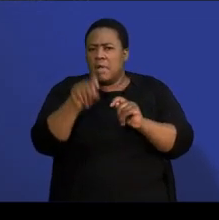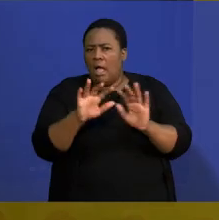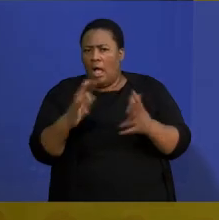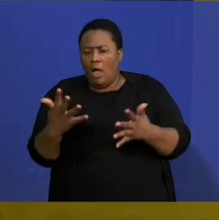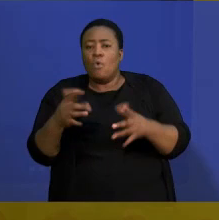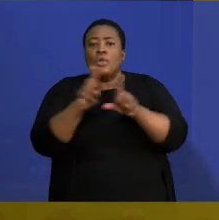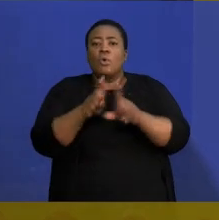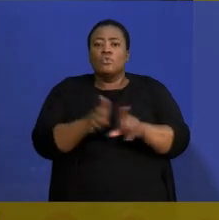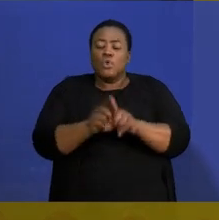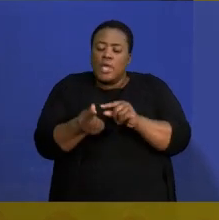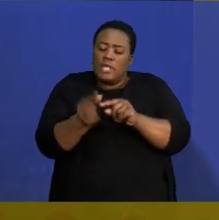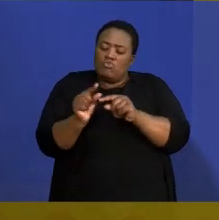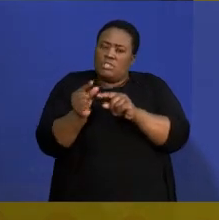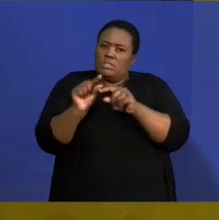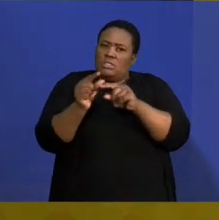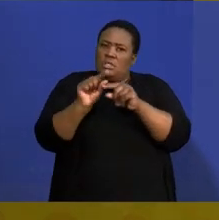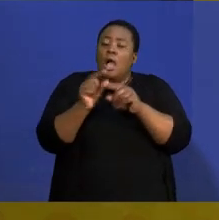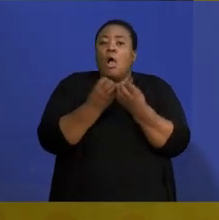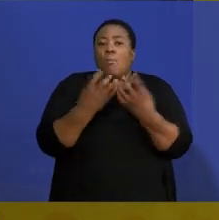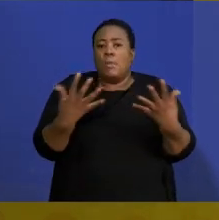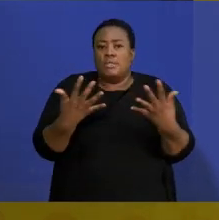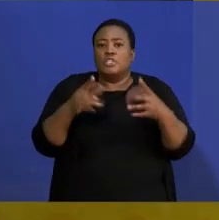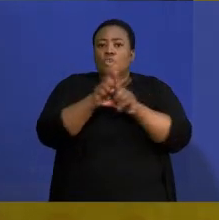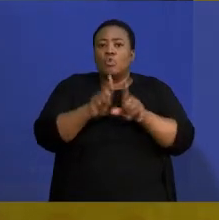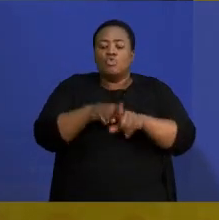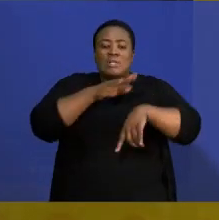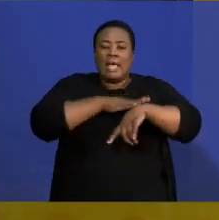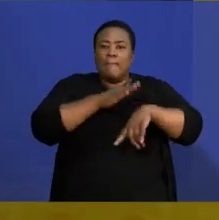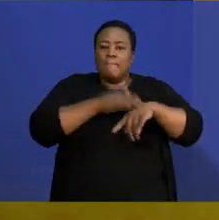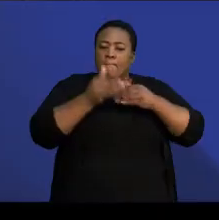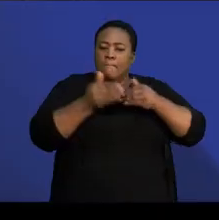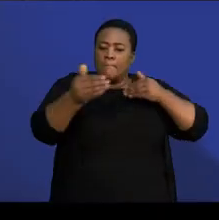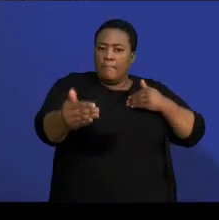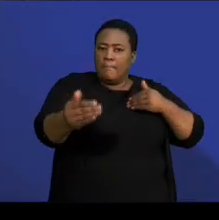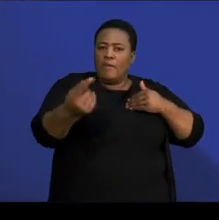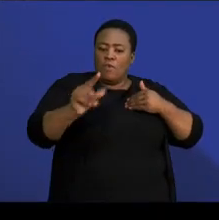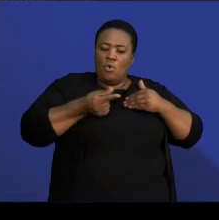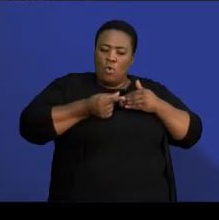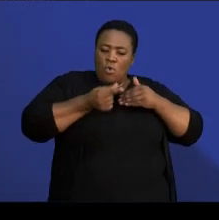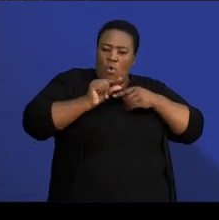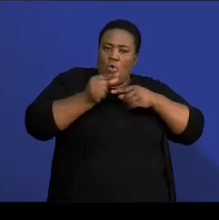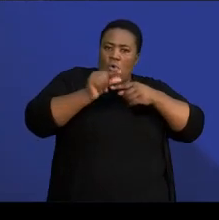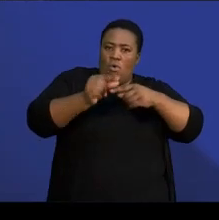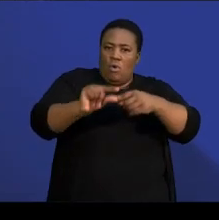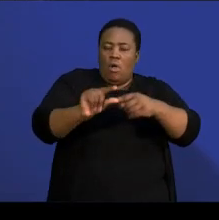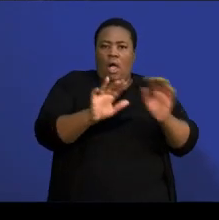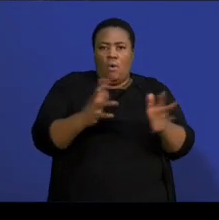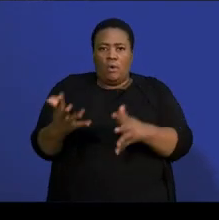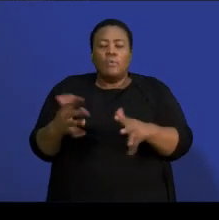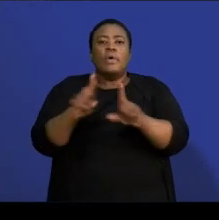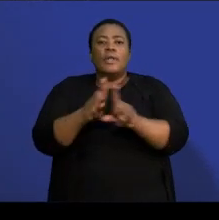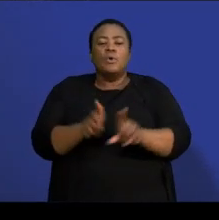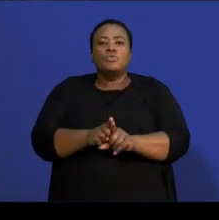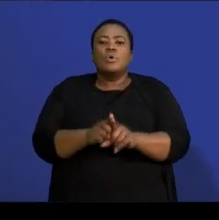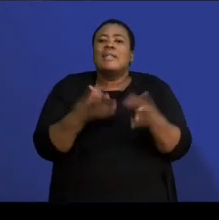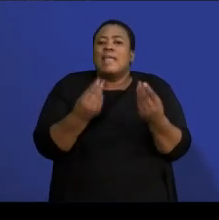And please take into consideration the compounding period of your interest rates. And then also the number of